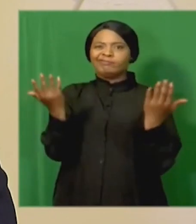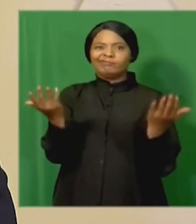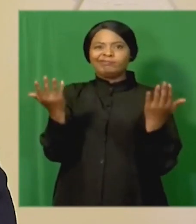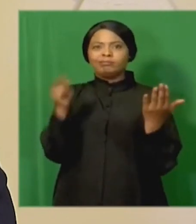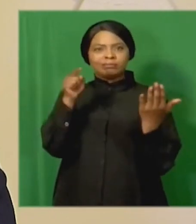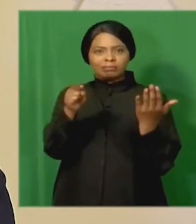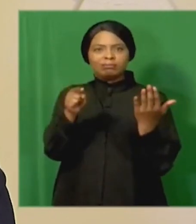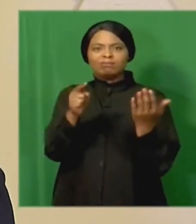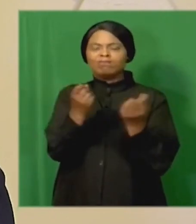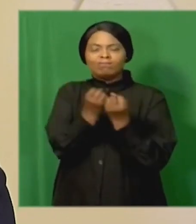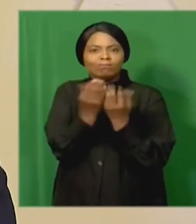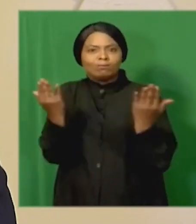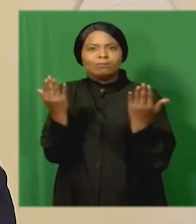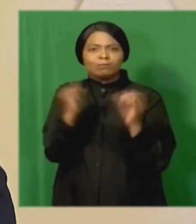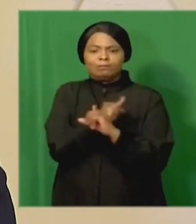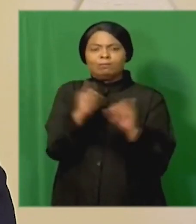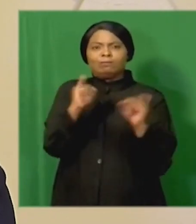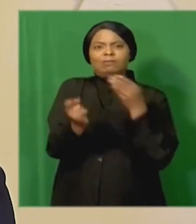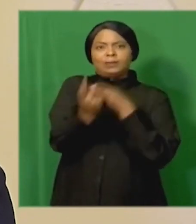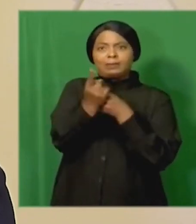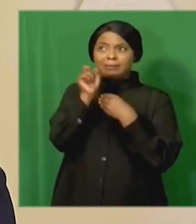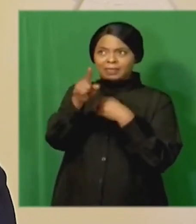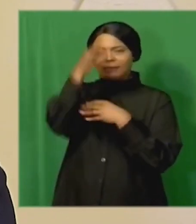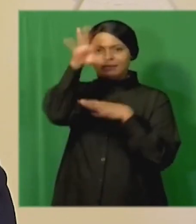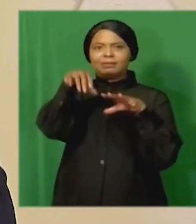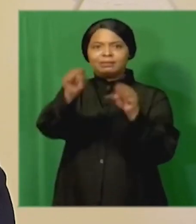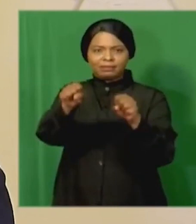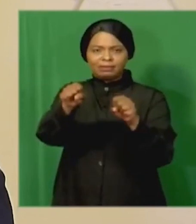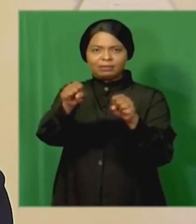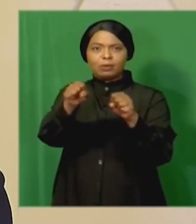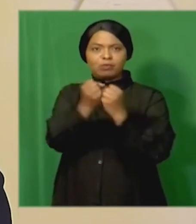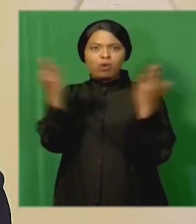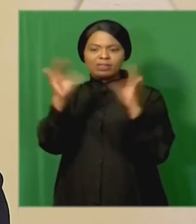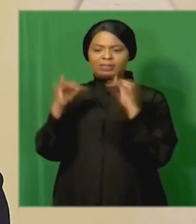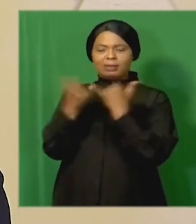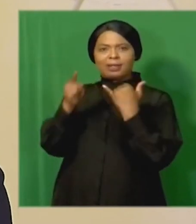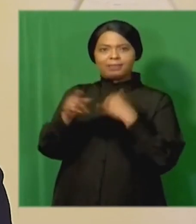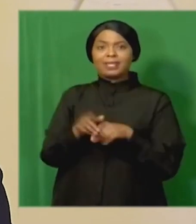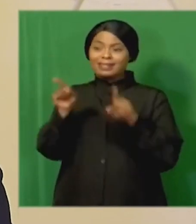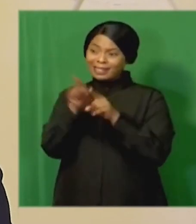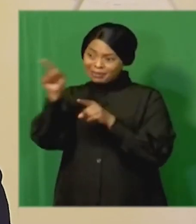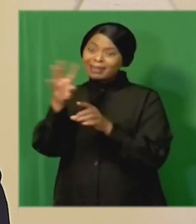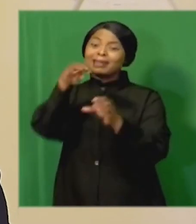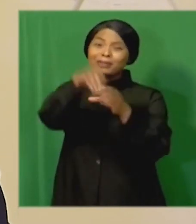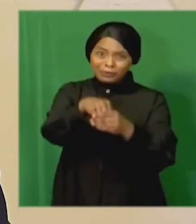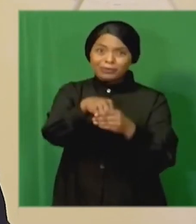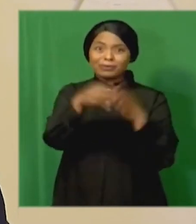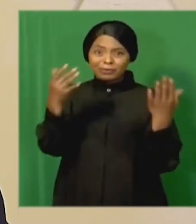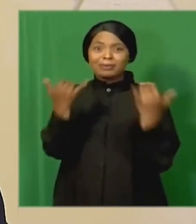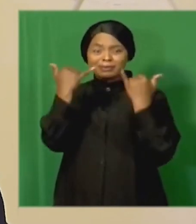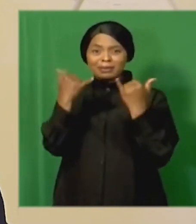enabled did not only enable the capture of these companies but also contributed to a